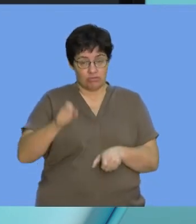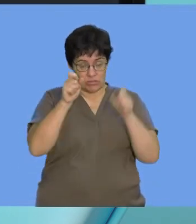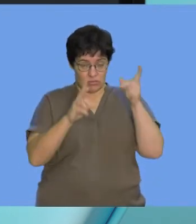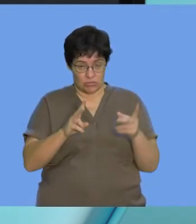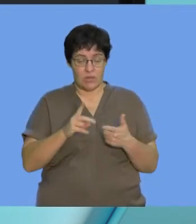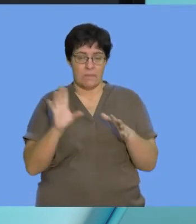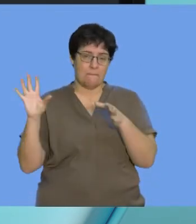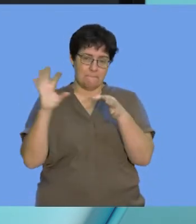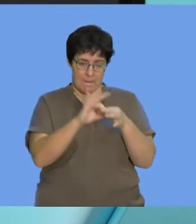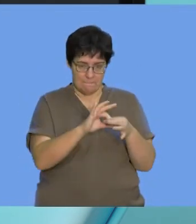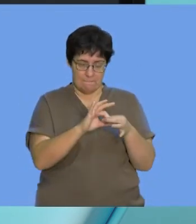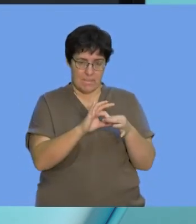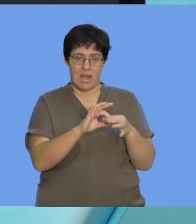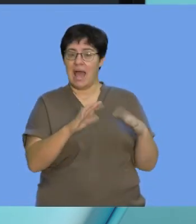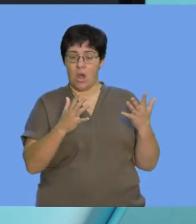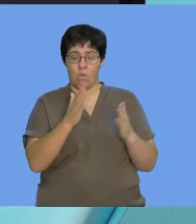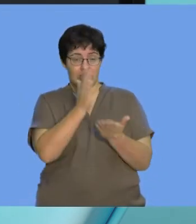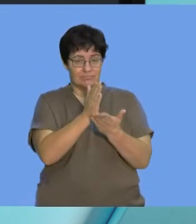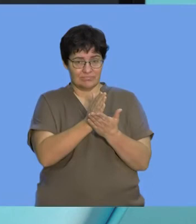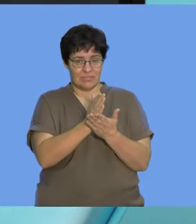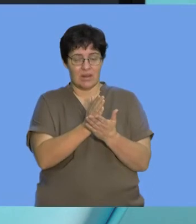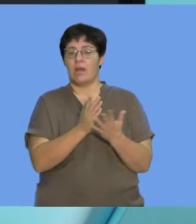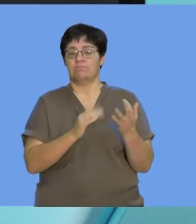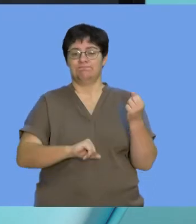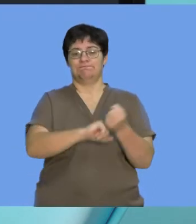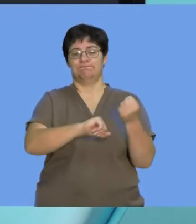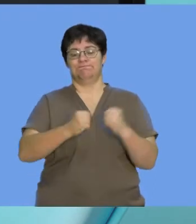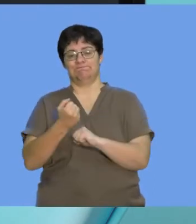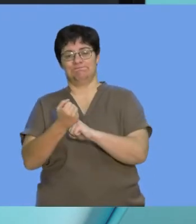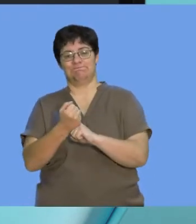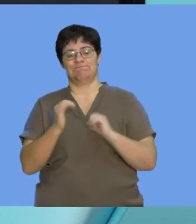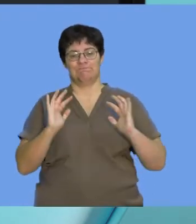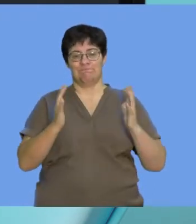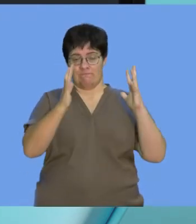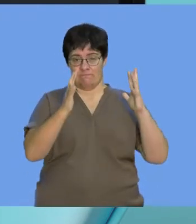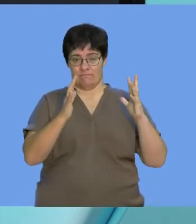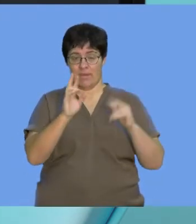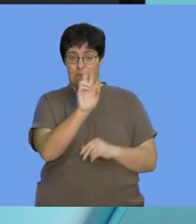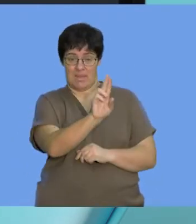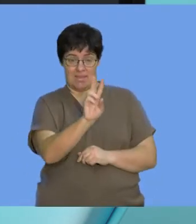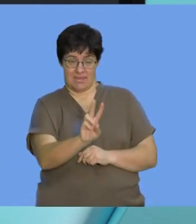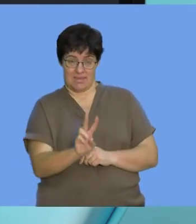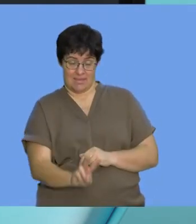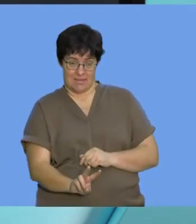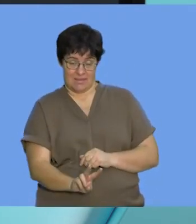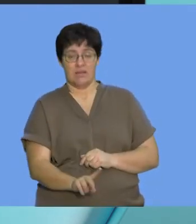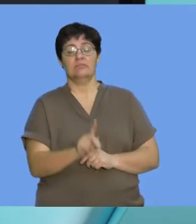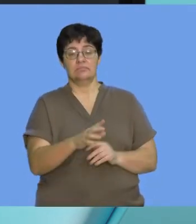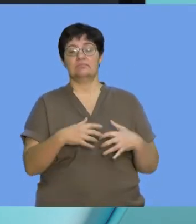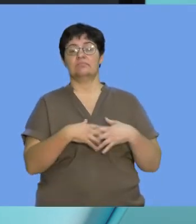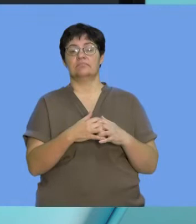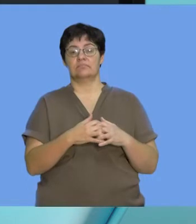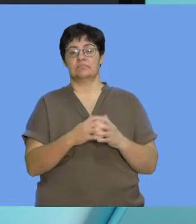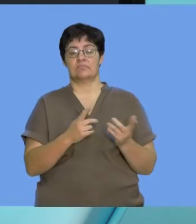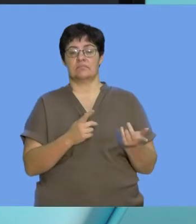is attached to each other in the middle by complementary base pairs, and that these complementary base pairs are made up of